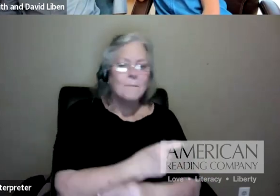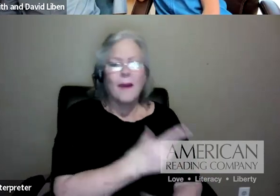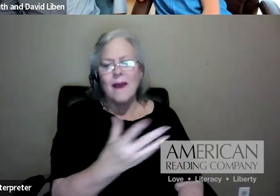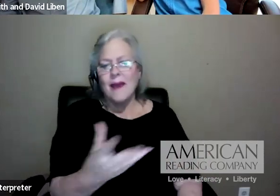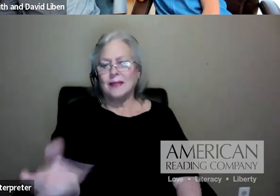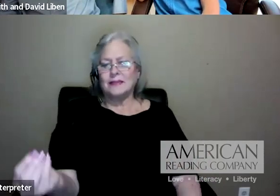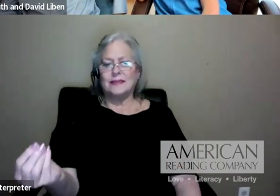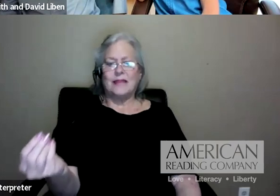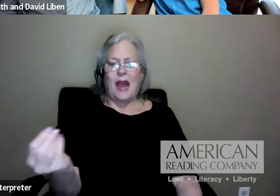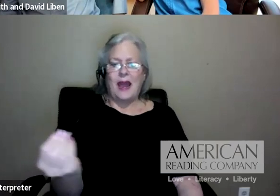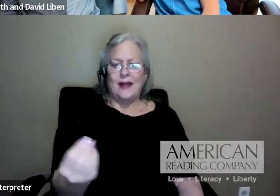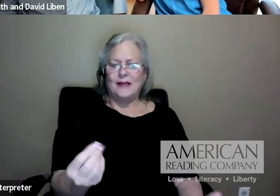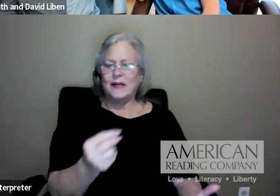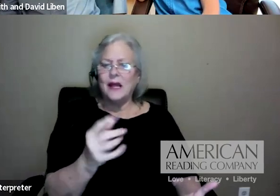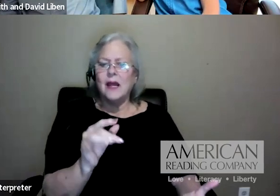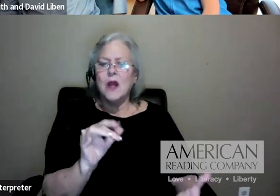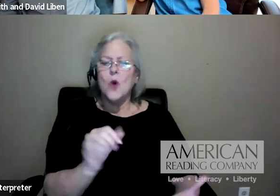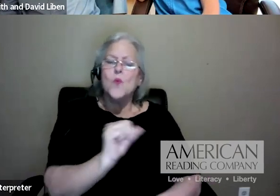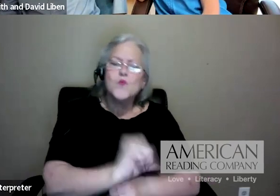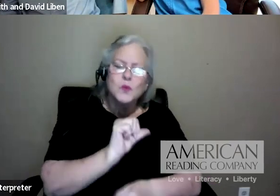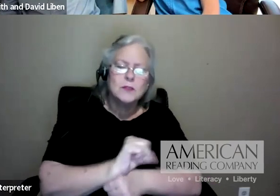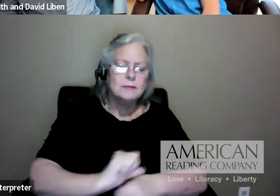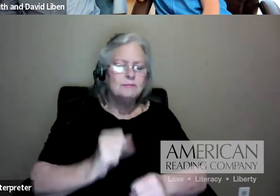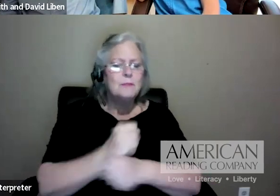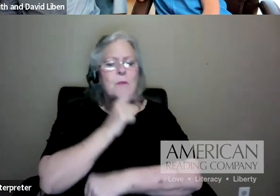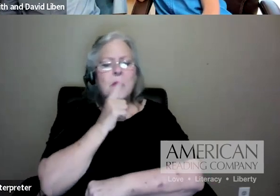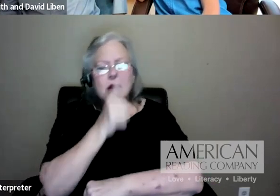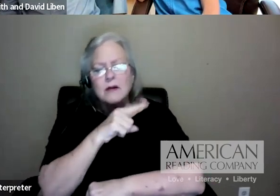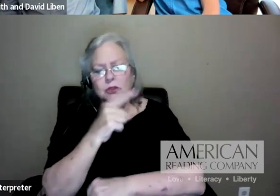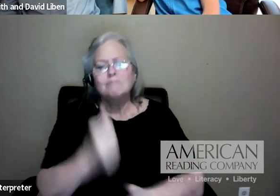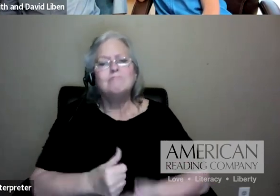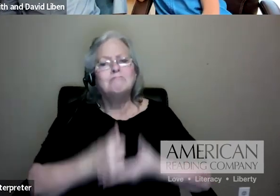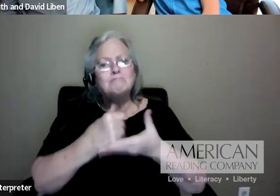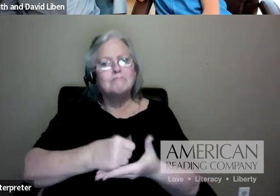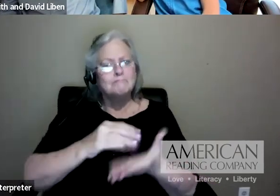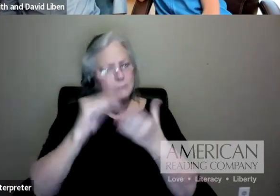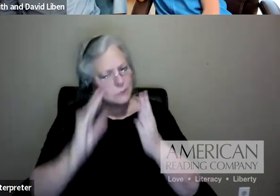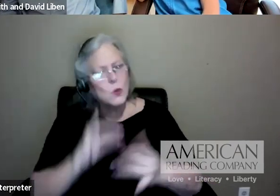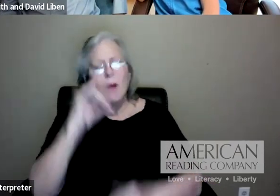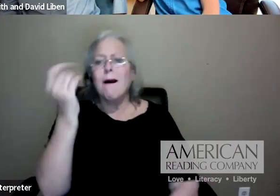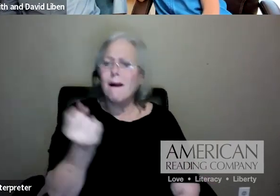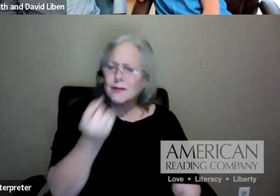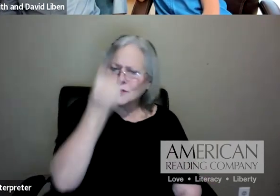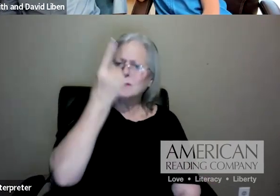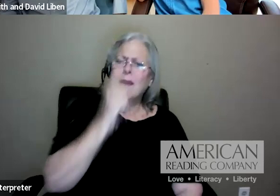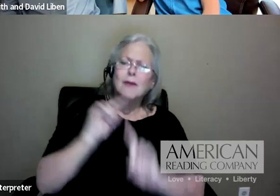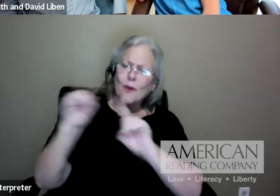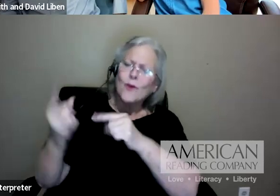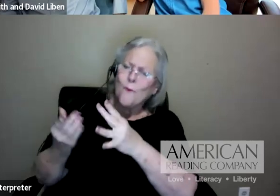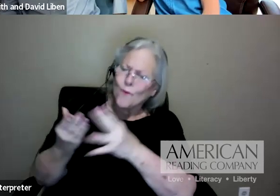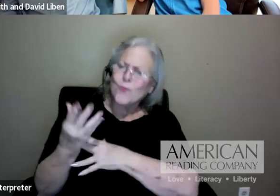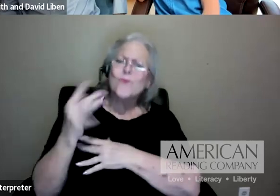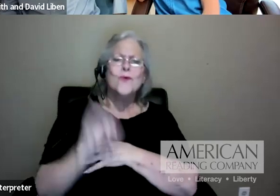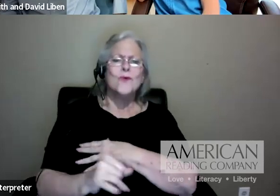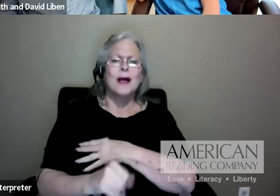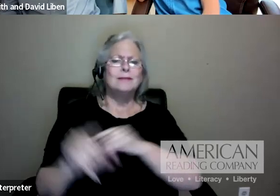working to make sure that you help students understand it and, and can move through it in a variety of ways that if they